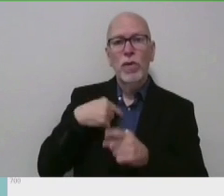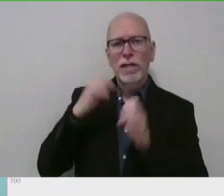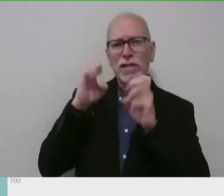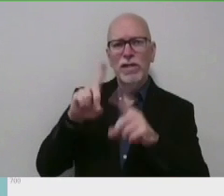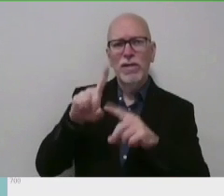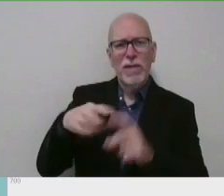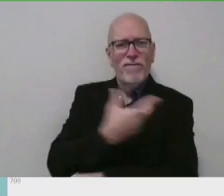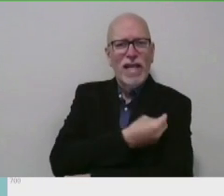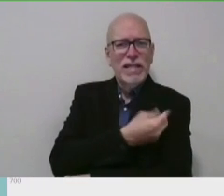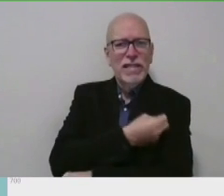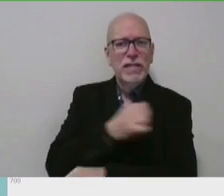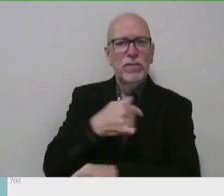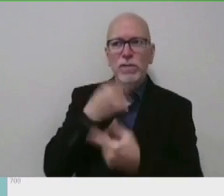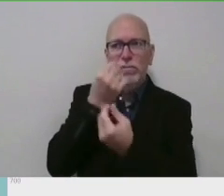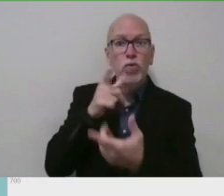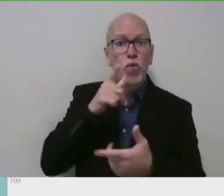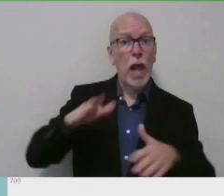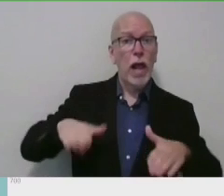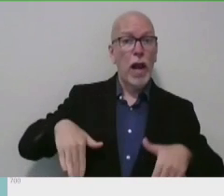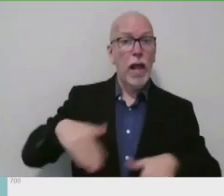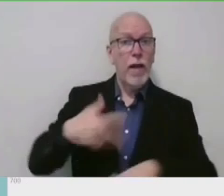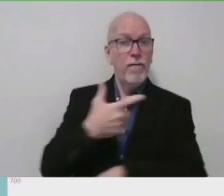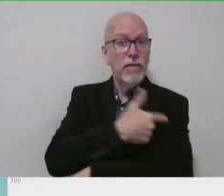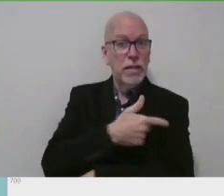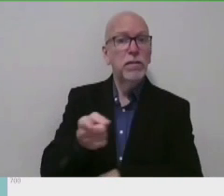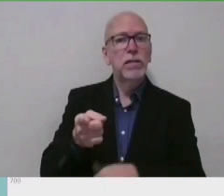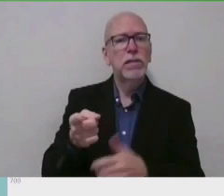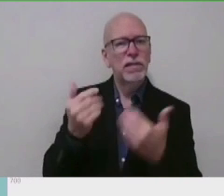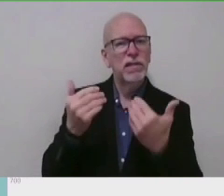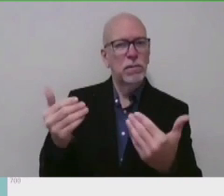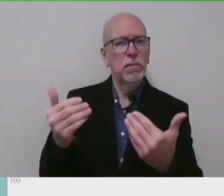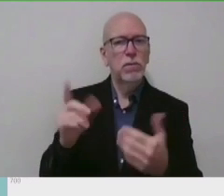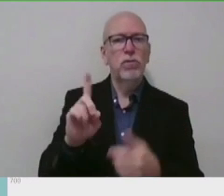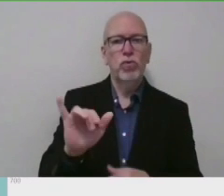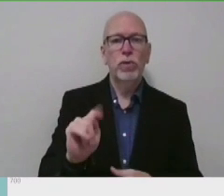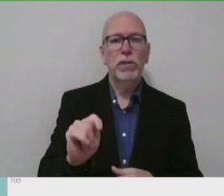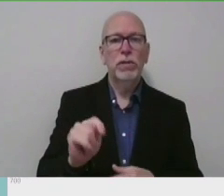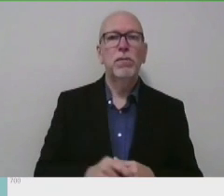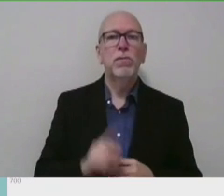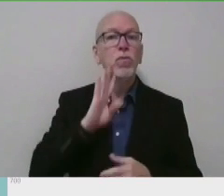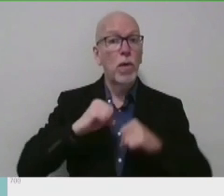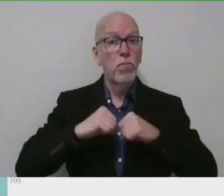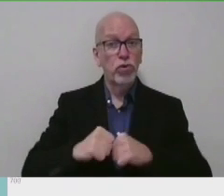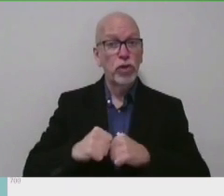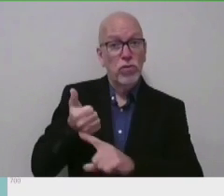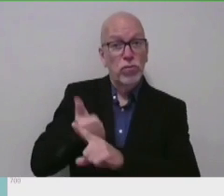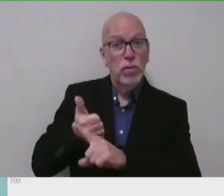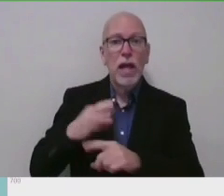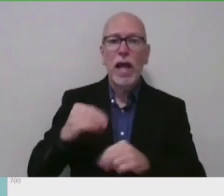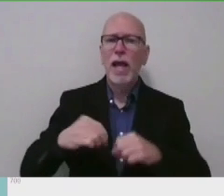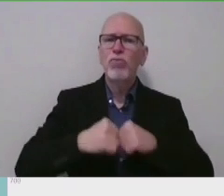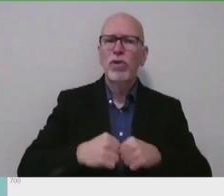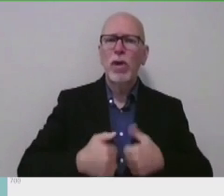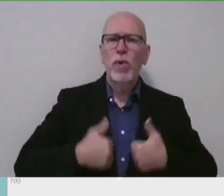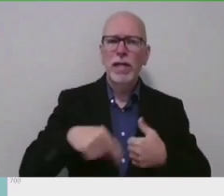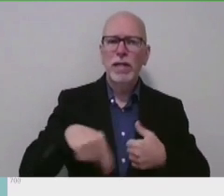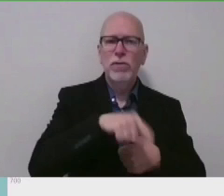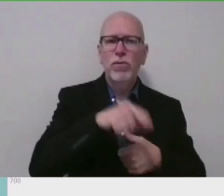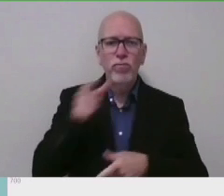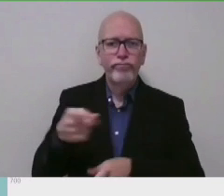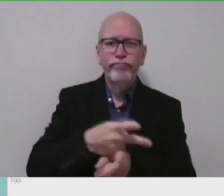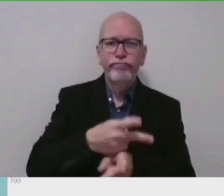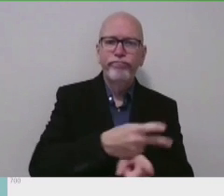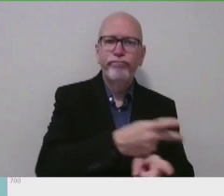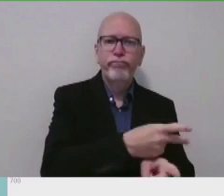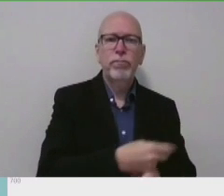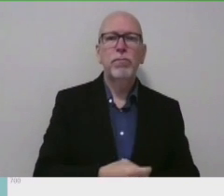and staff who are not already vaccinated to do so. This protects both the individual and the residents that they care for. Unfortunately,